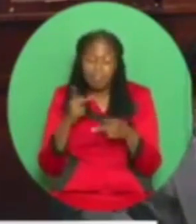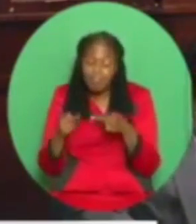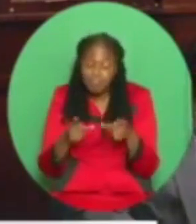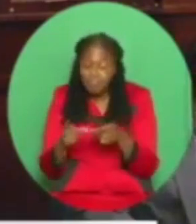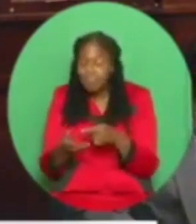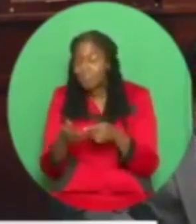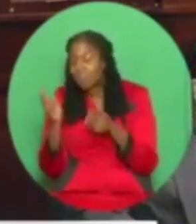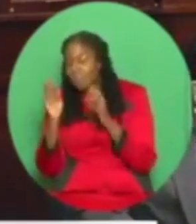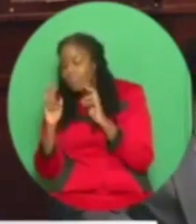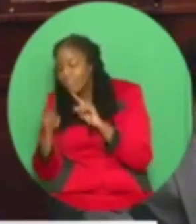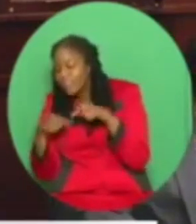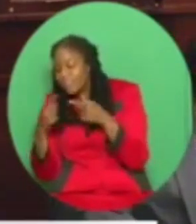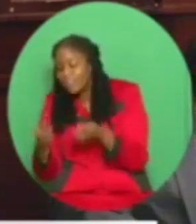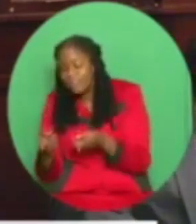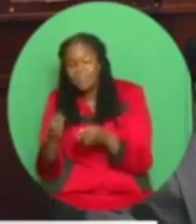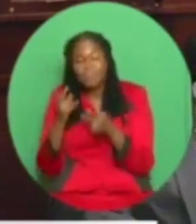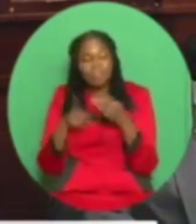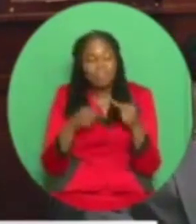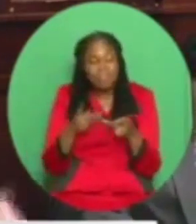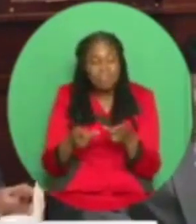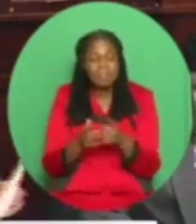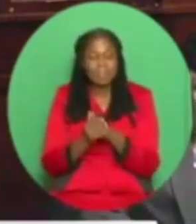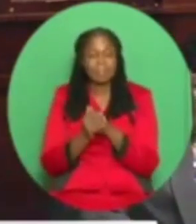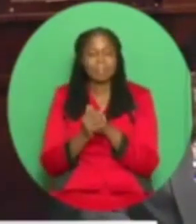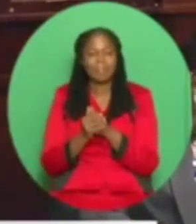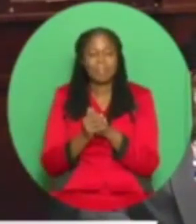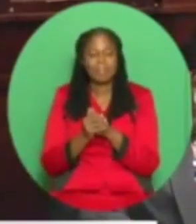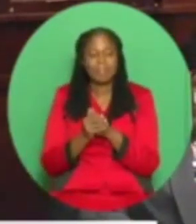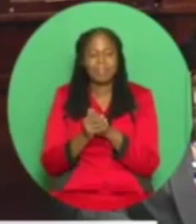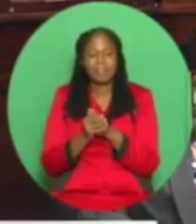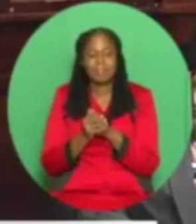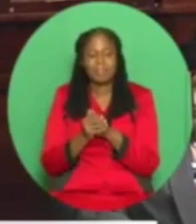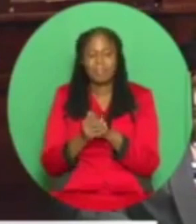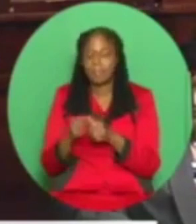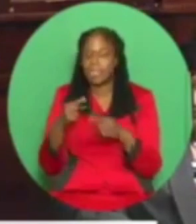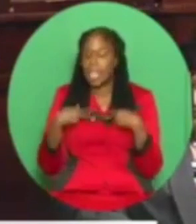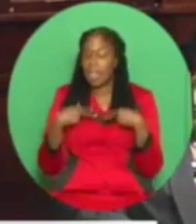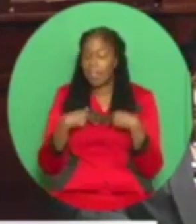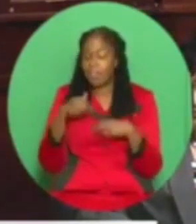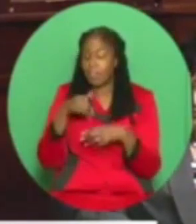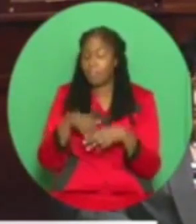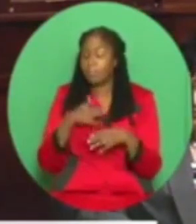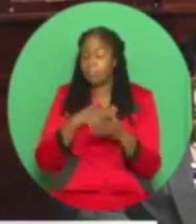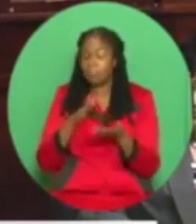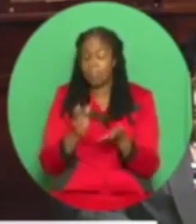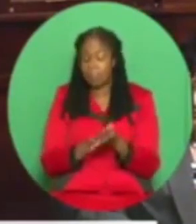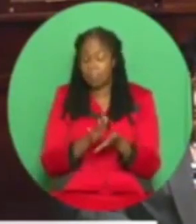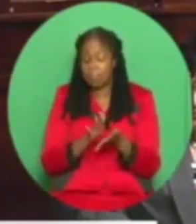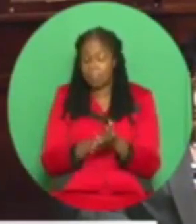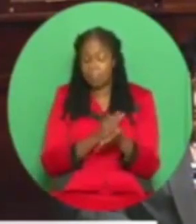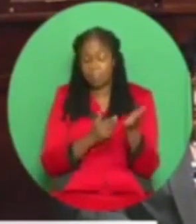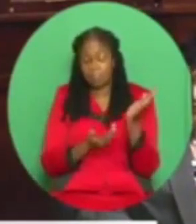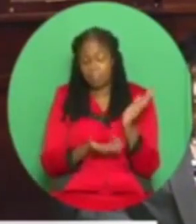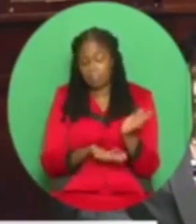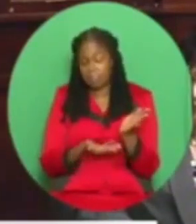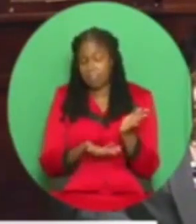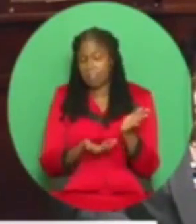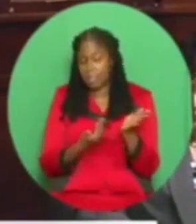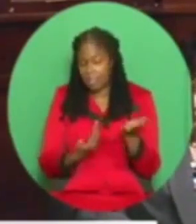Madam Speaker, I have in my hand, which I will not show. I have in my hand, Madam Speaker.